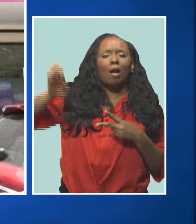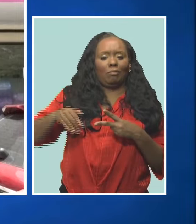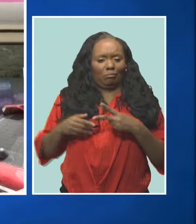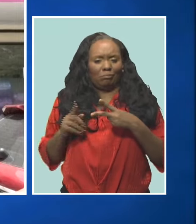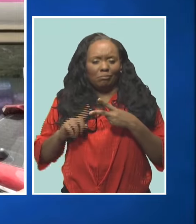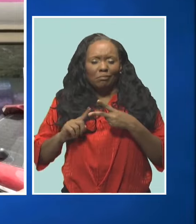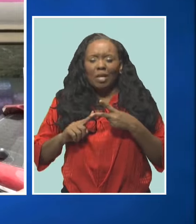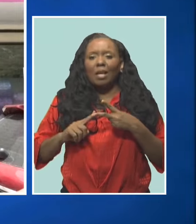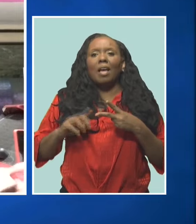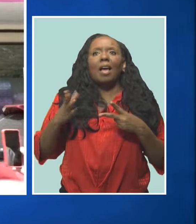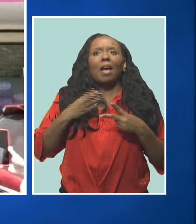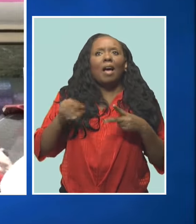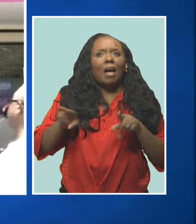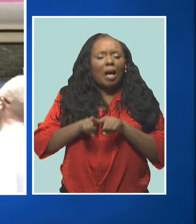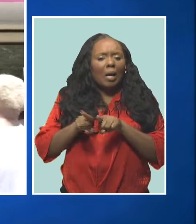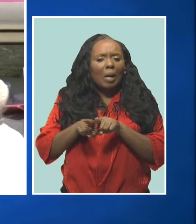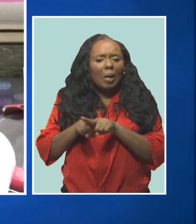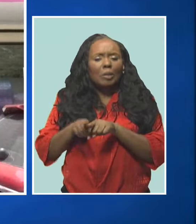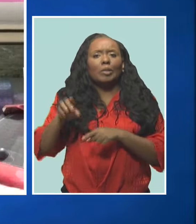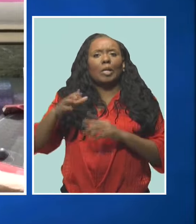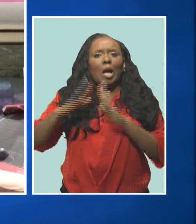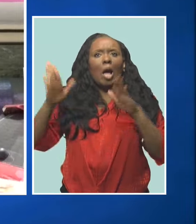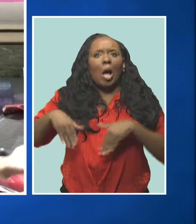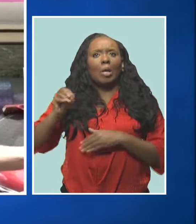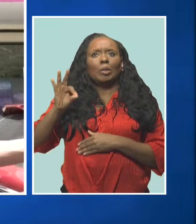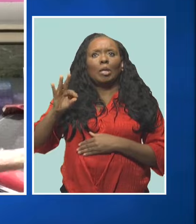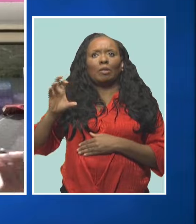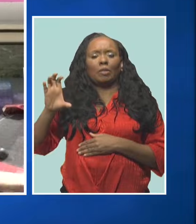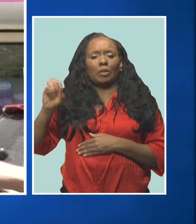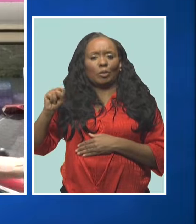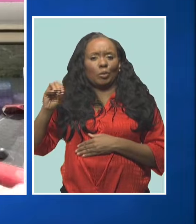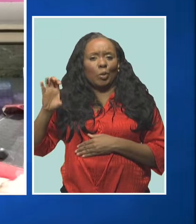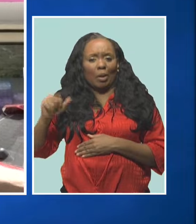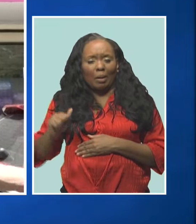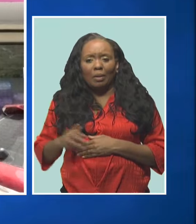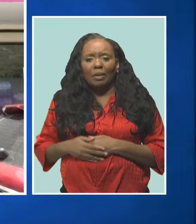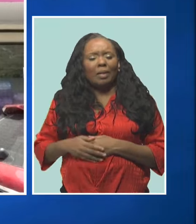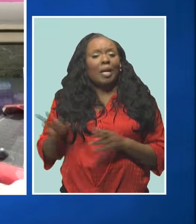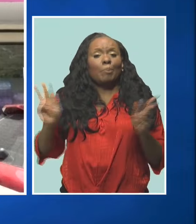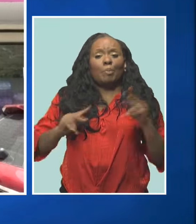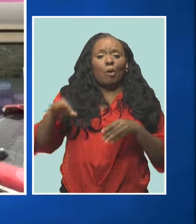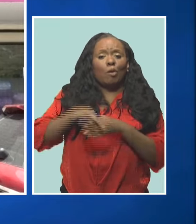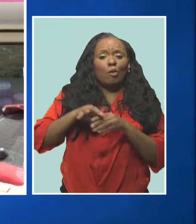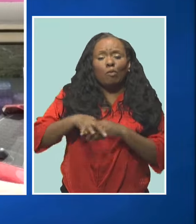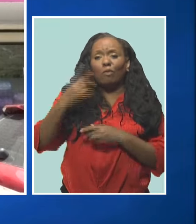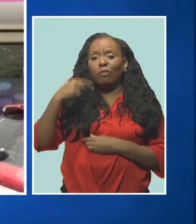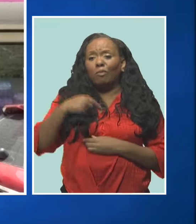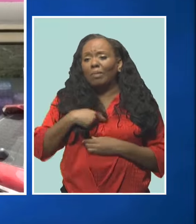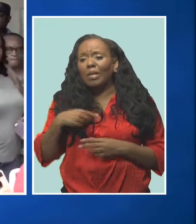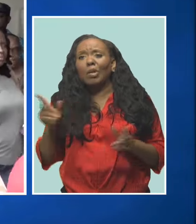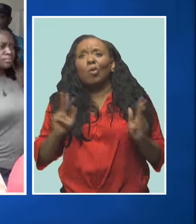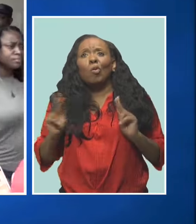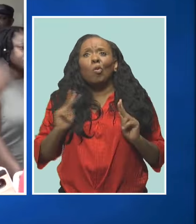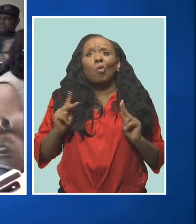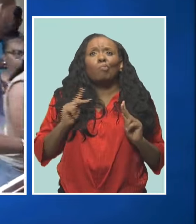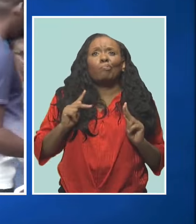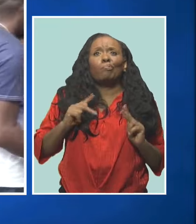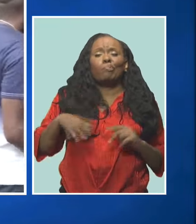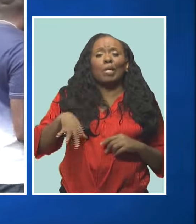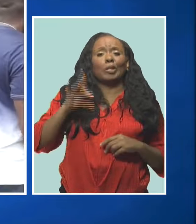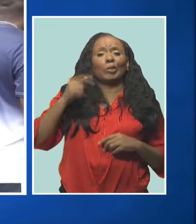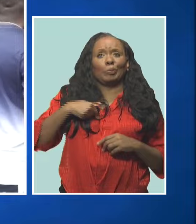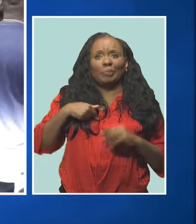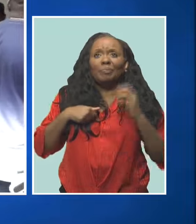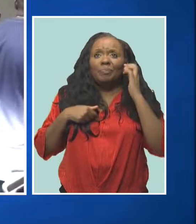blood for sure, the people's money, because I know the village that's circling or whatever, made the people vote for me and what's not. So I appreciate everybody, I love everybody. The celebrations